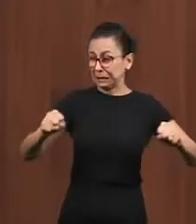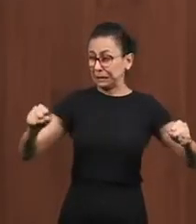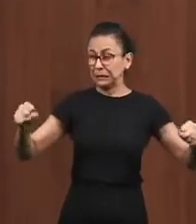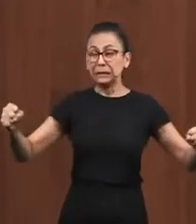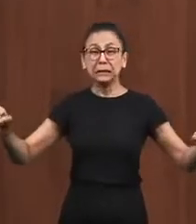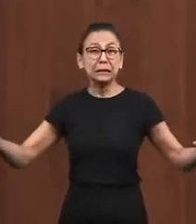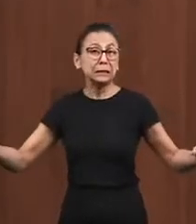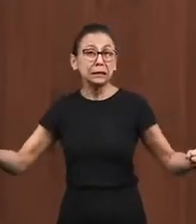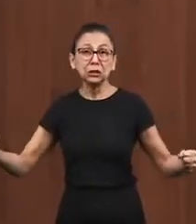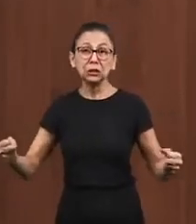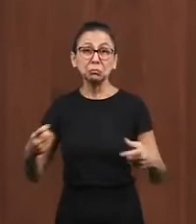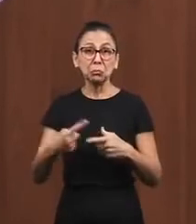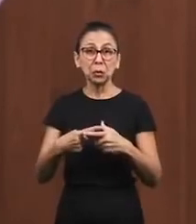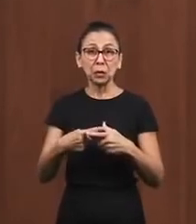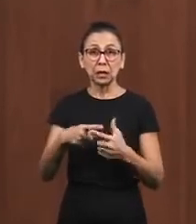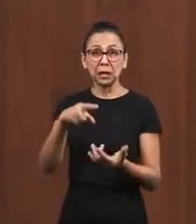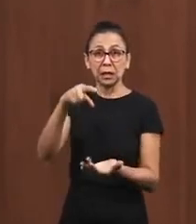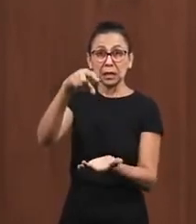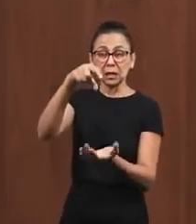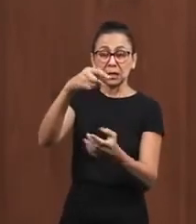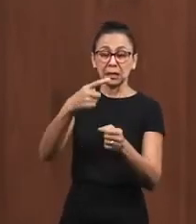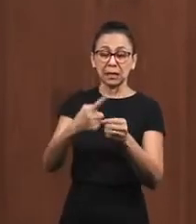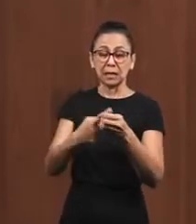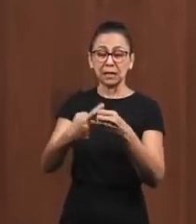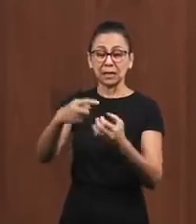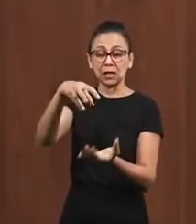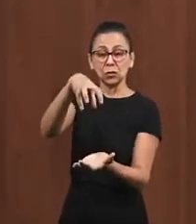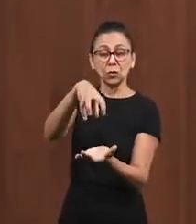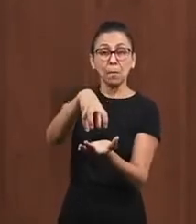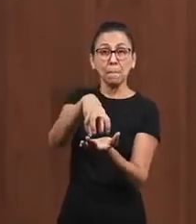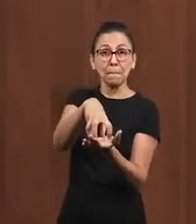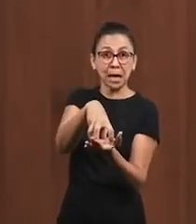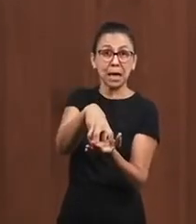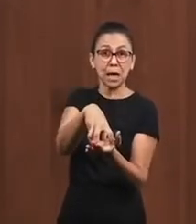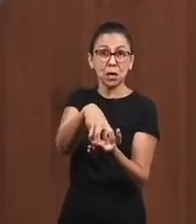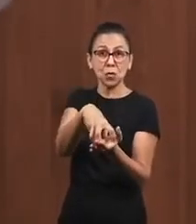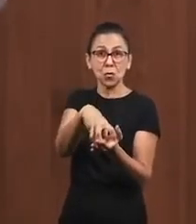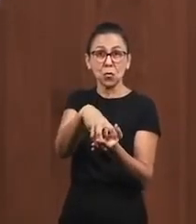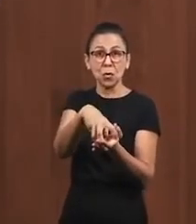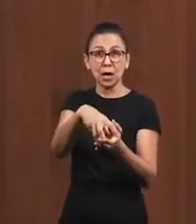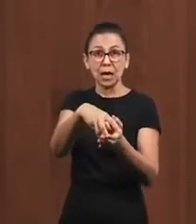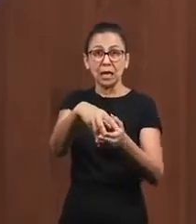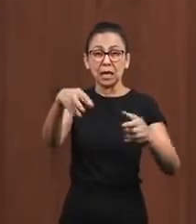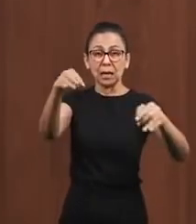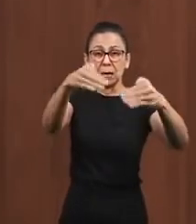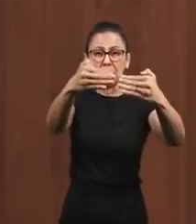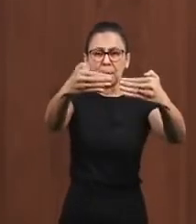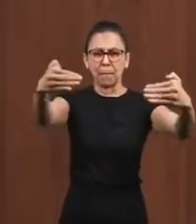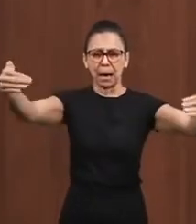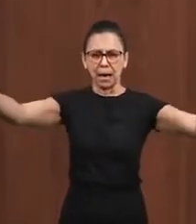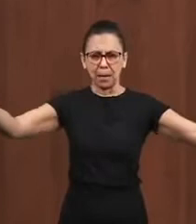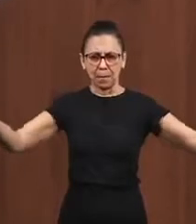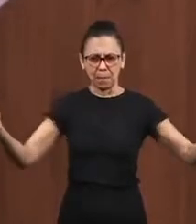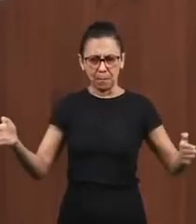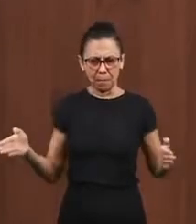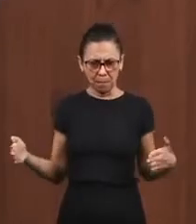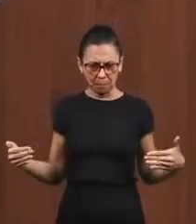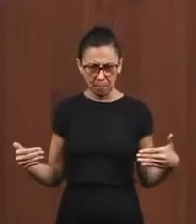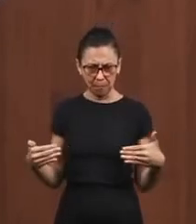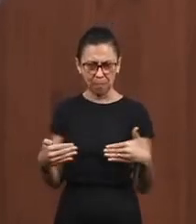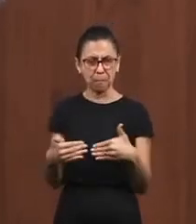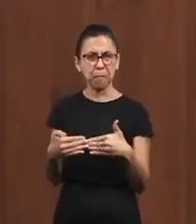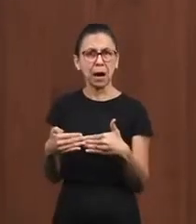it was the whole walls that would cover the whole city and there were ten doors